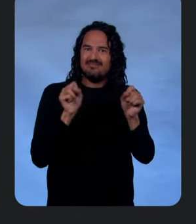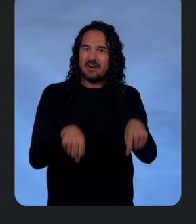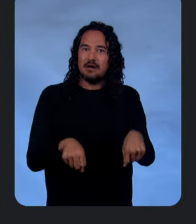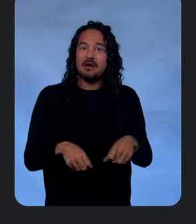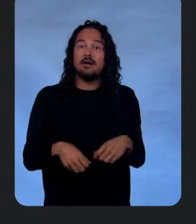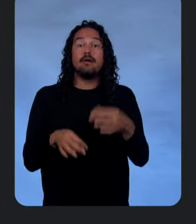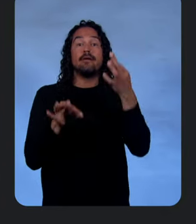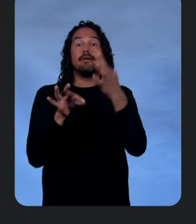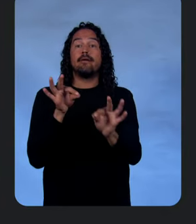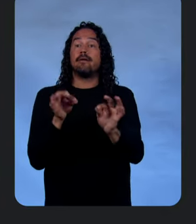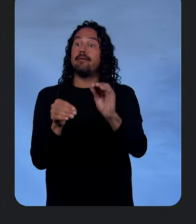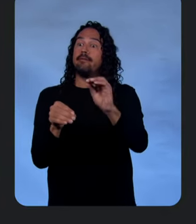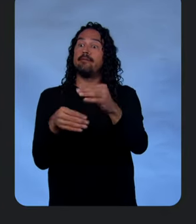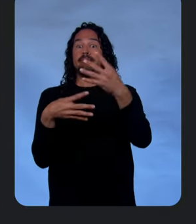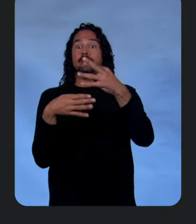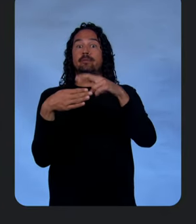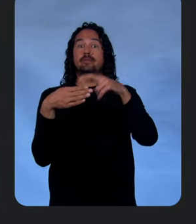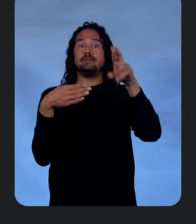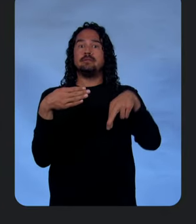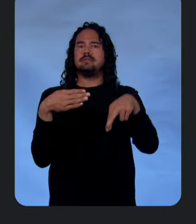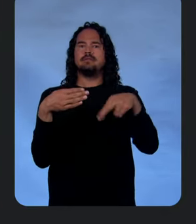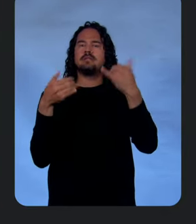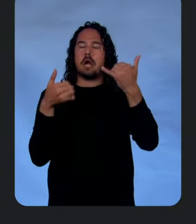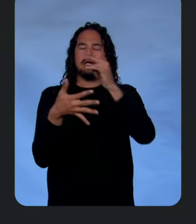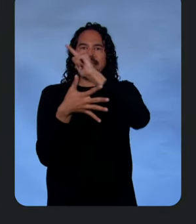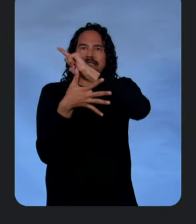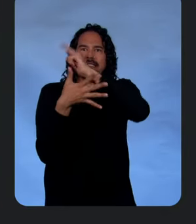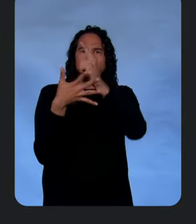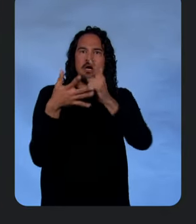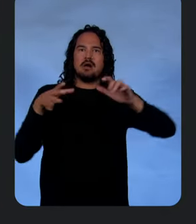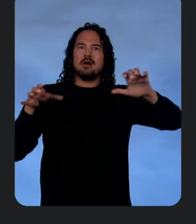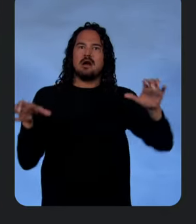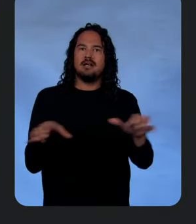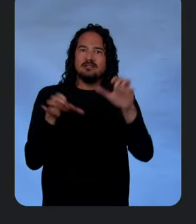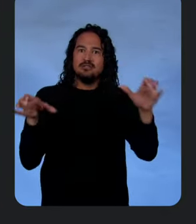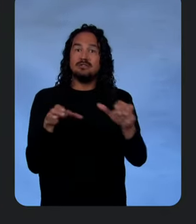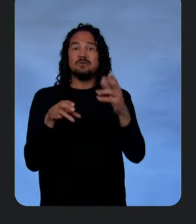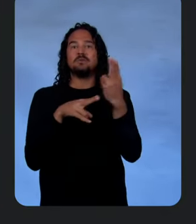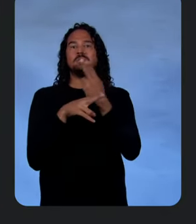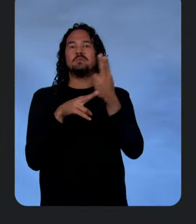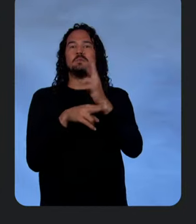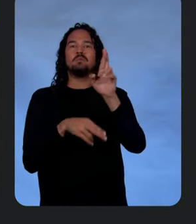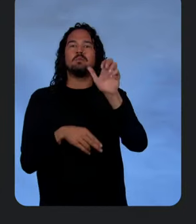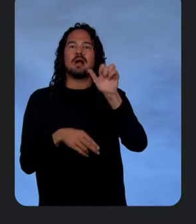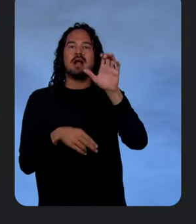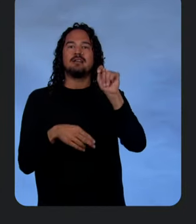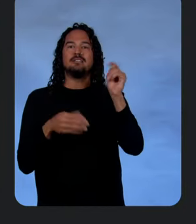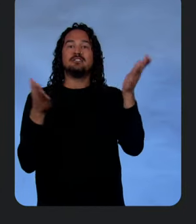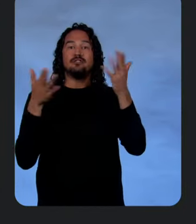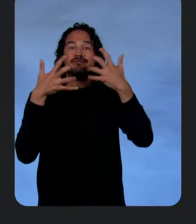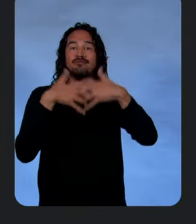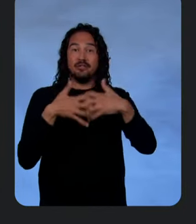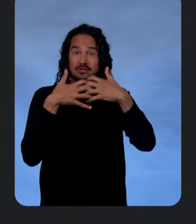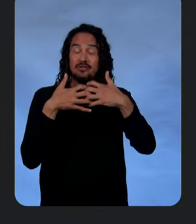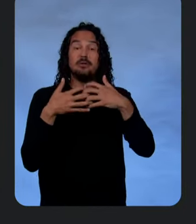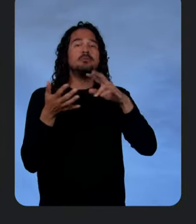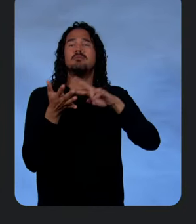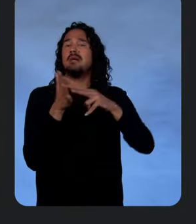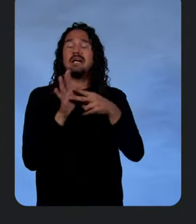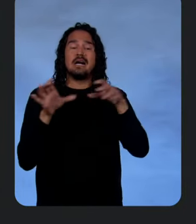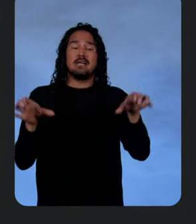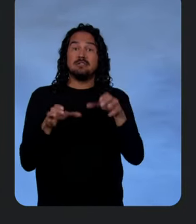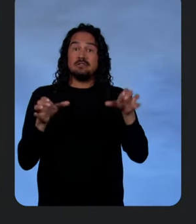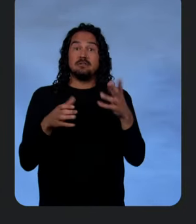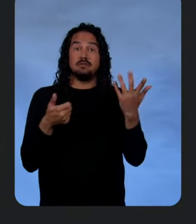result, we define a series of React server actions which use Gemini. So, this does two things. Number one, we can now